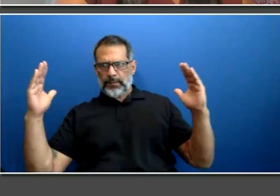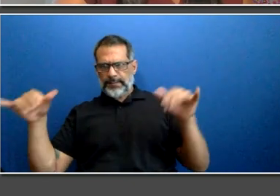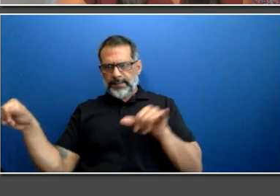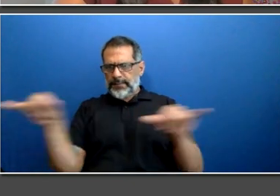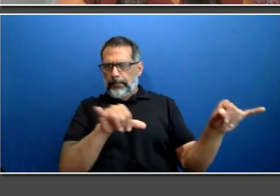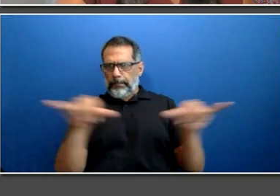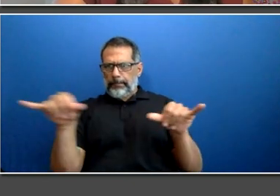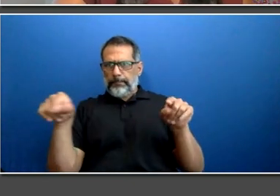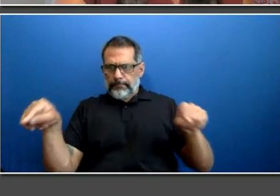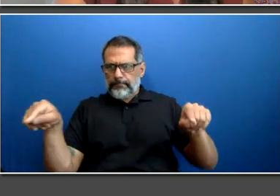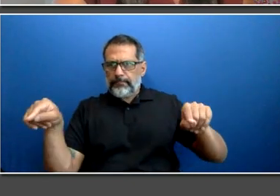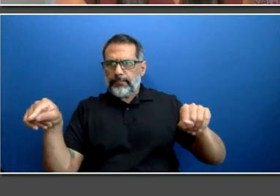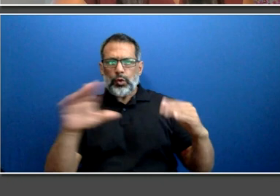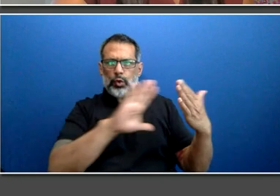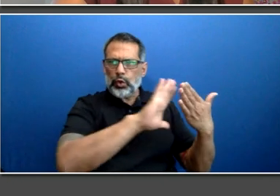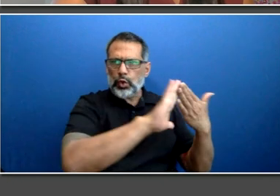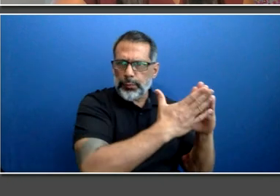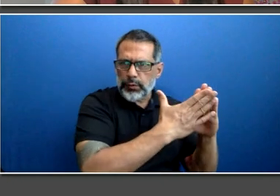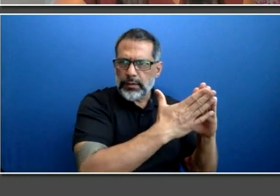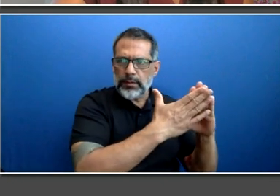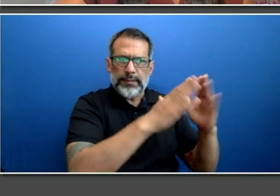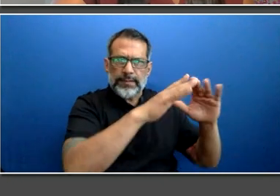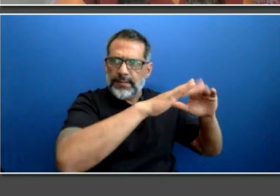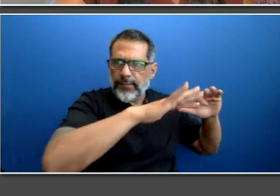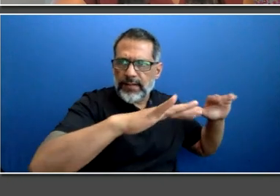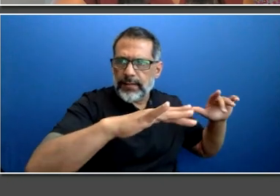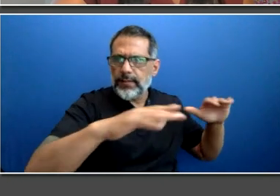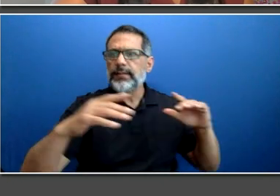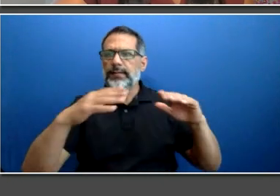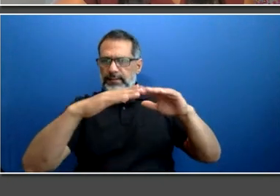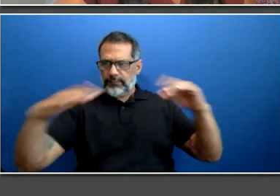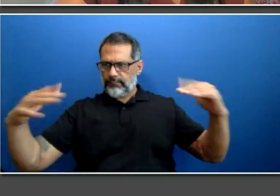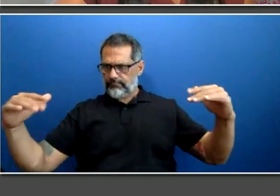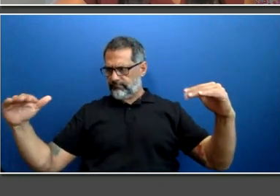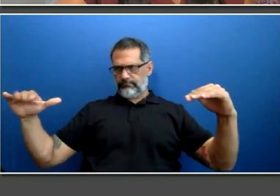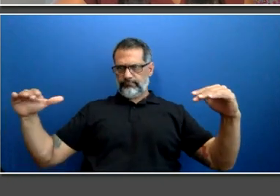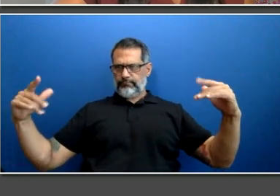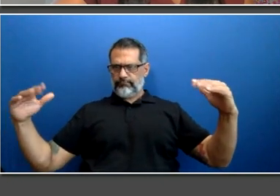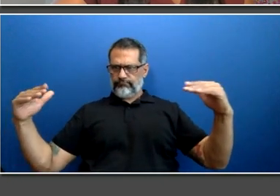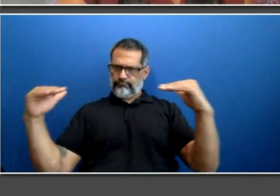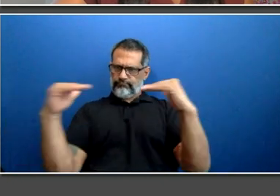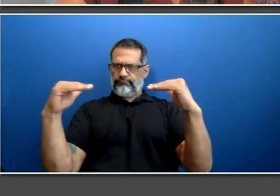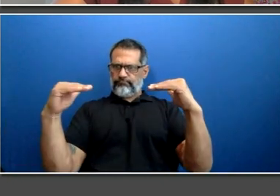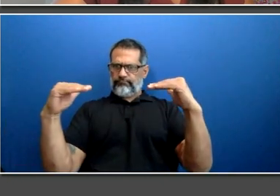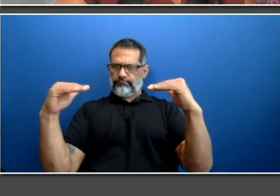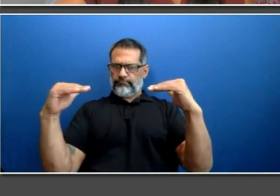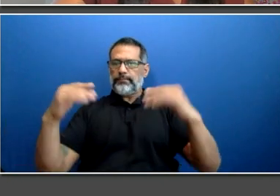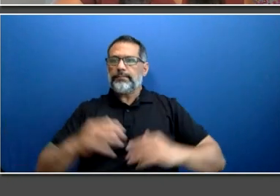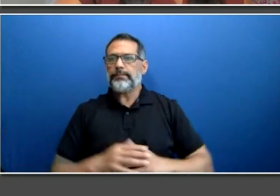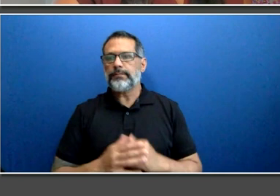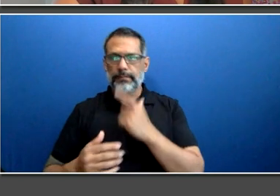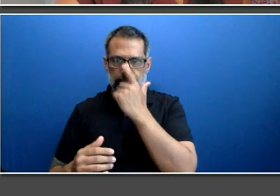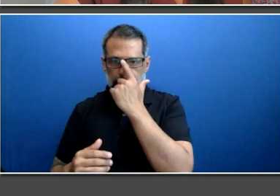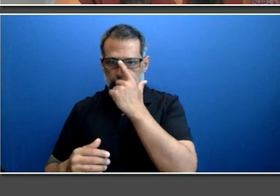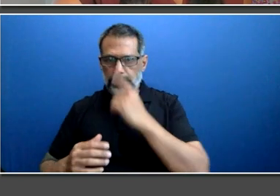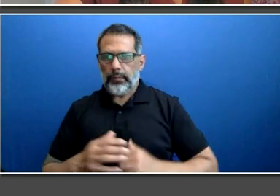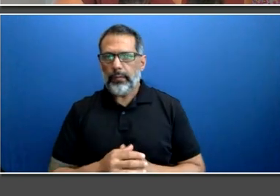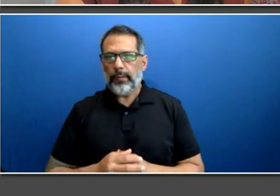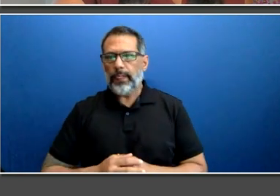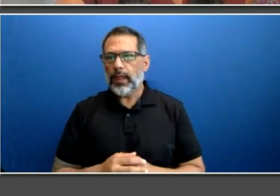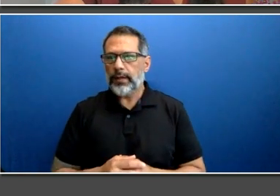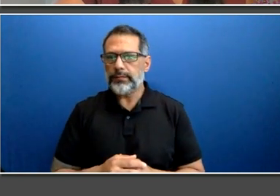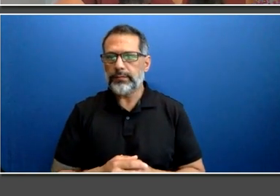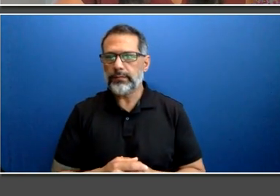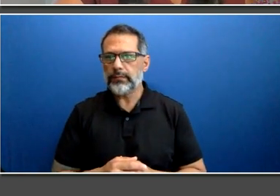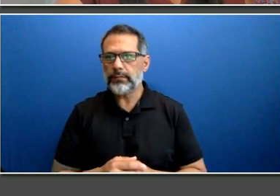collect a lot of data. And as many tech folks in the audience and engineering folks in the audience, you know that